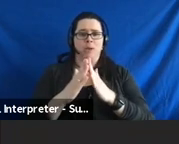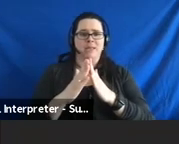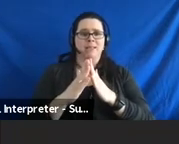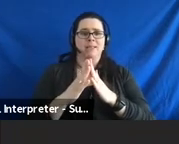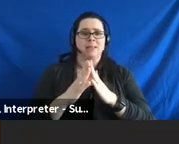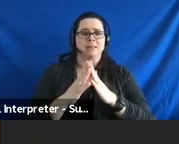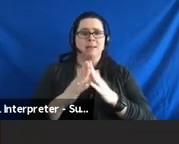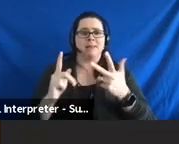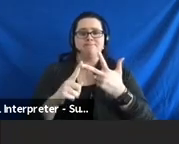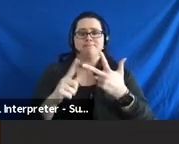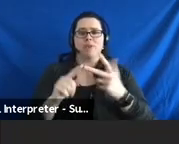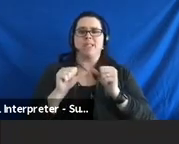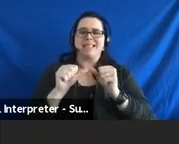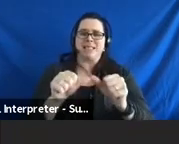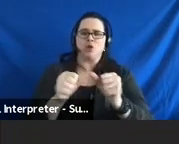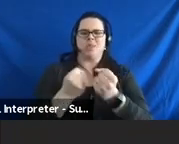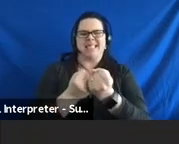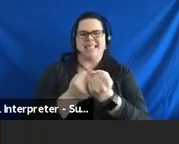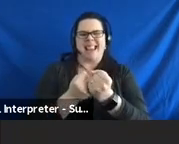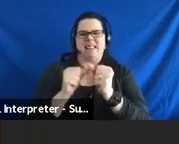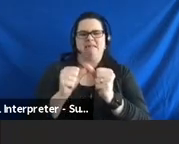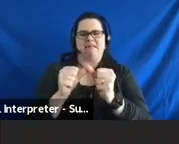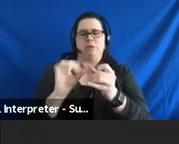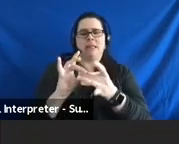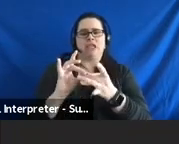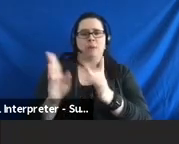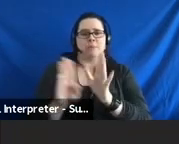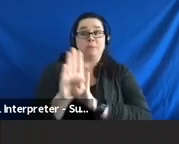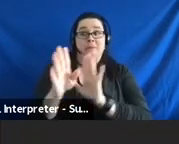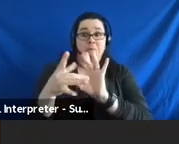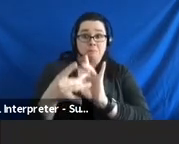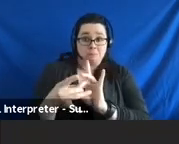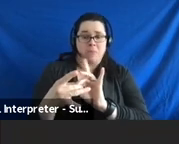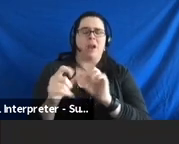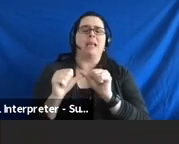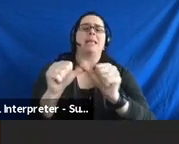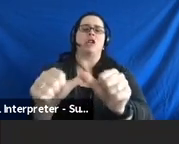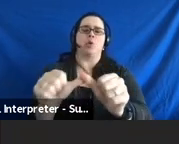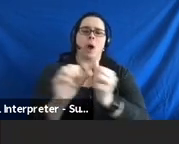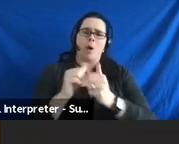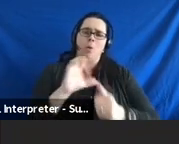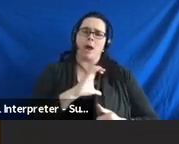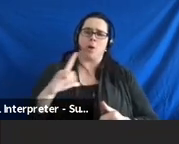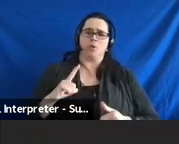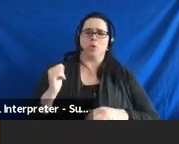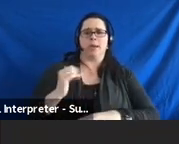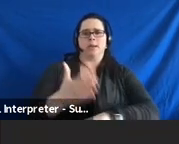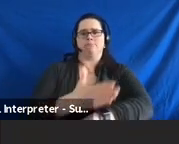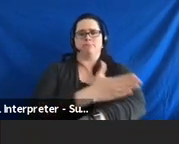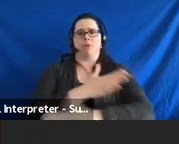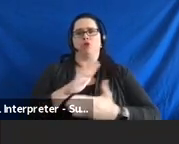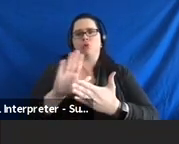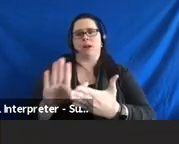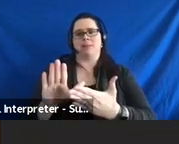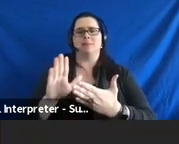and sustain those relationships that we've developed to figure out how the council may be able to address some of